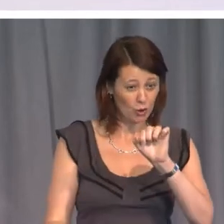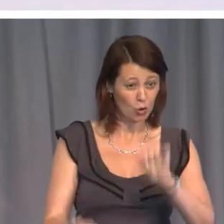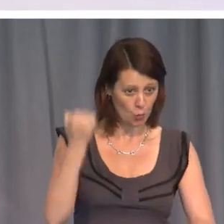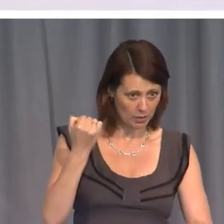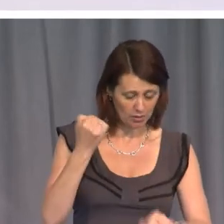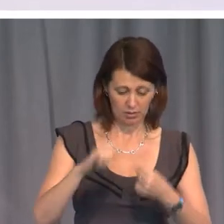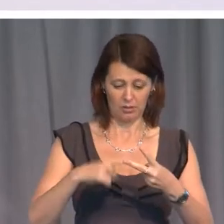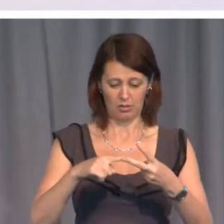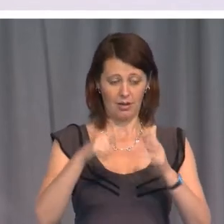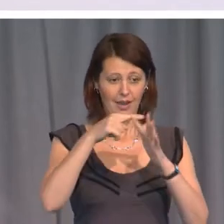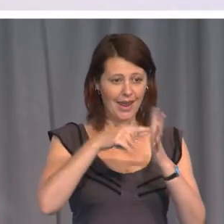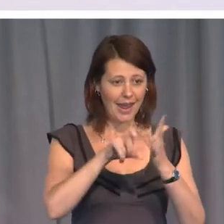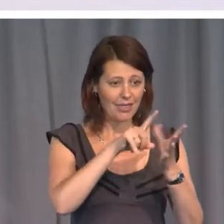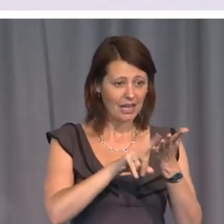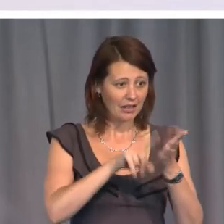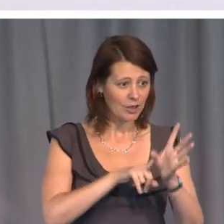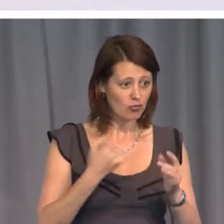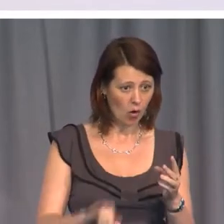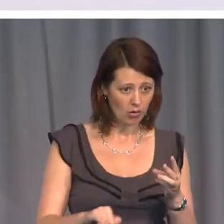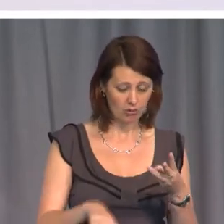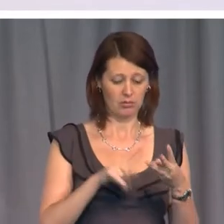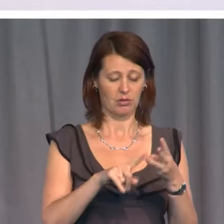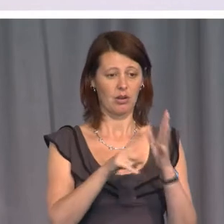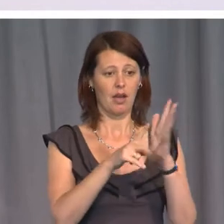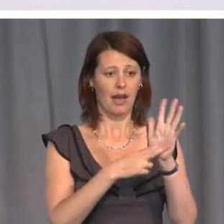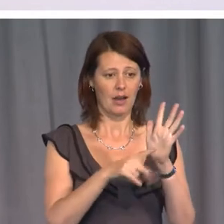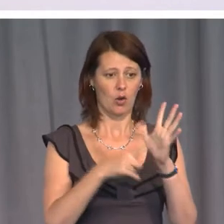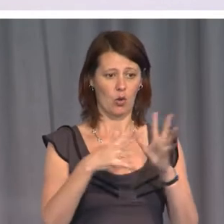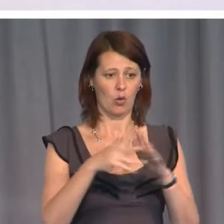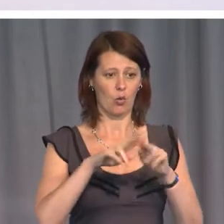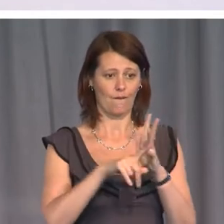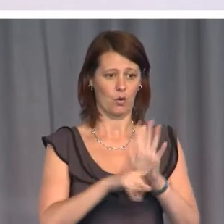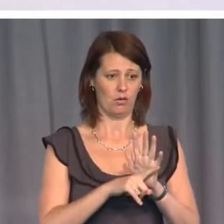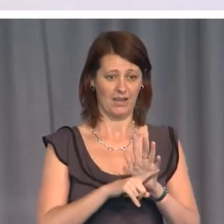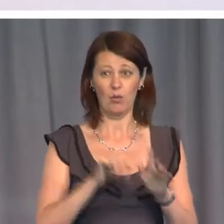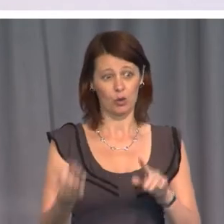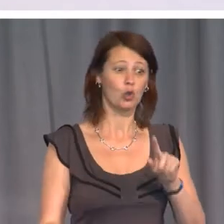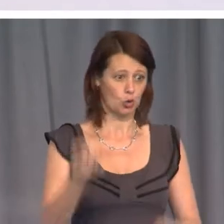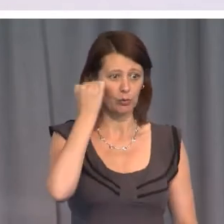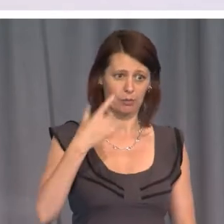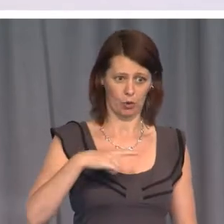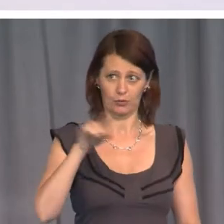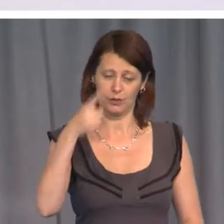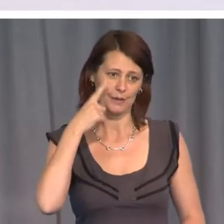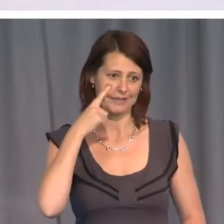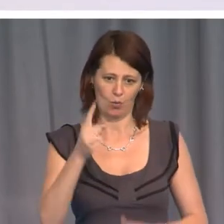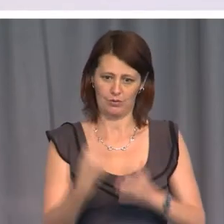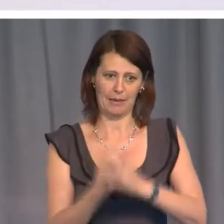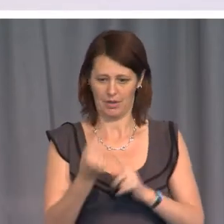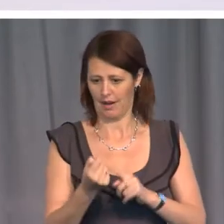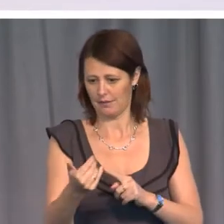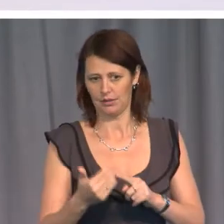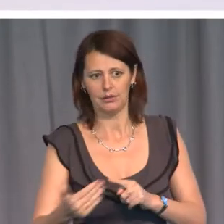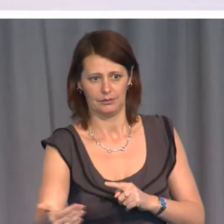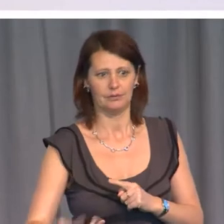that was ethically wrong and was unlawful. It was stupid because you've seen what, what has happened. It